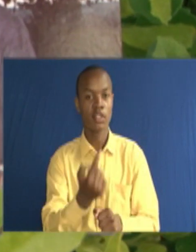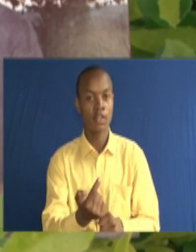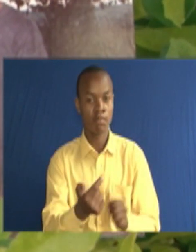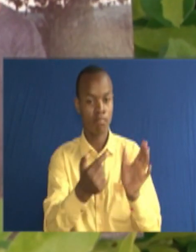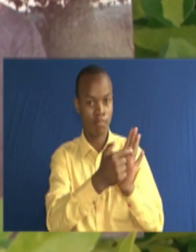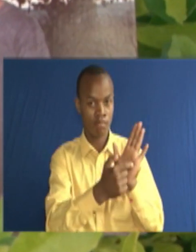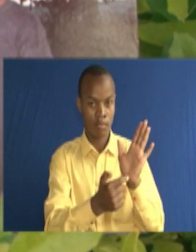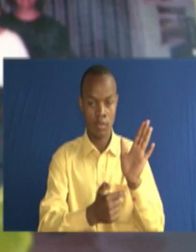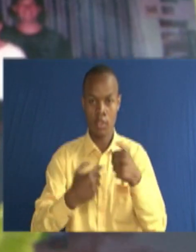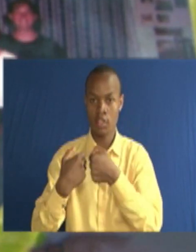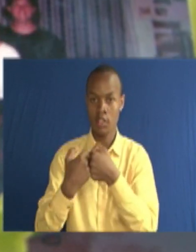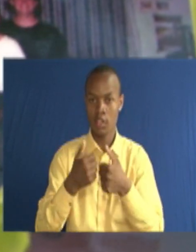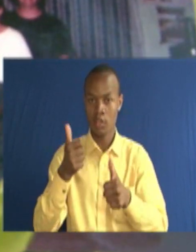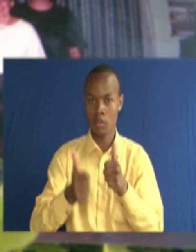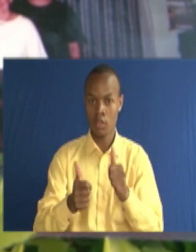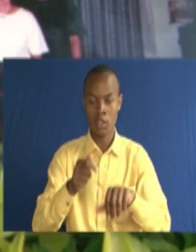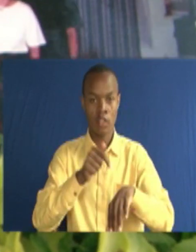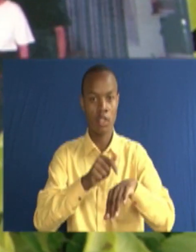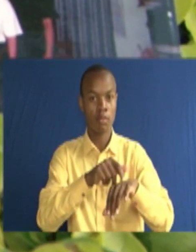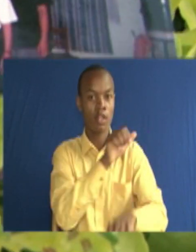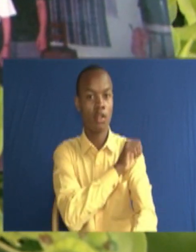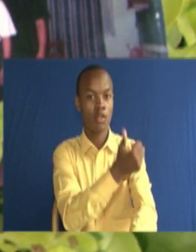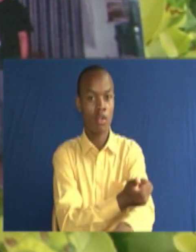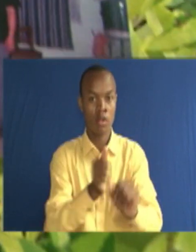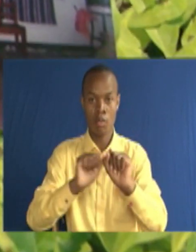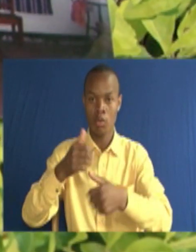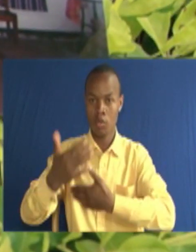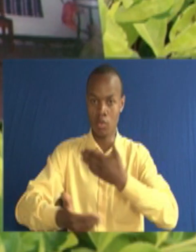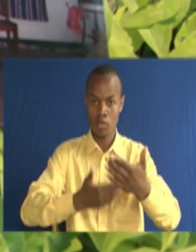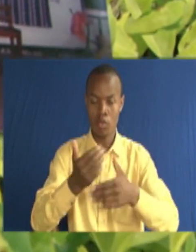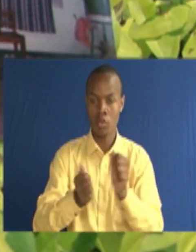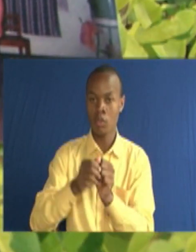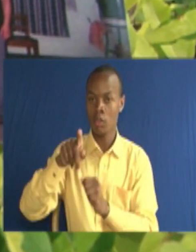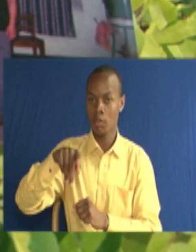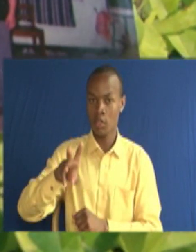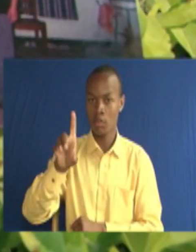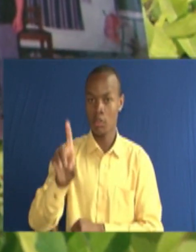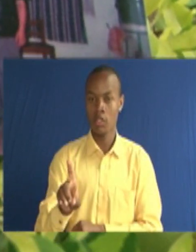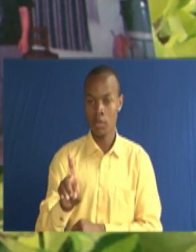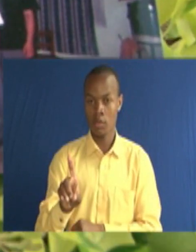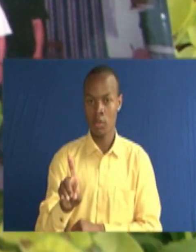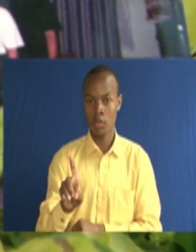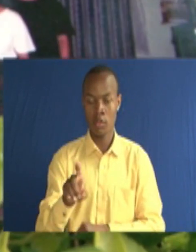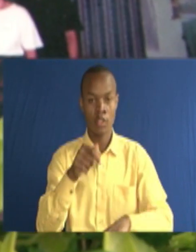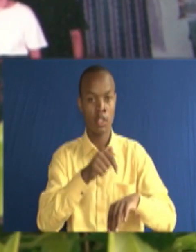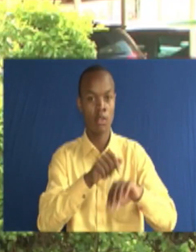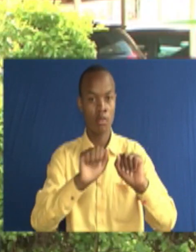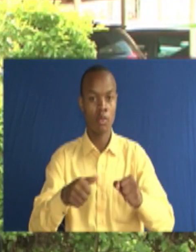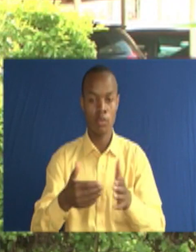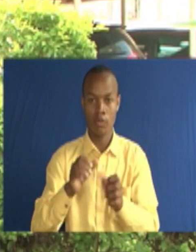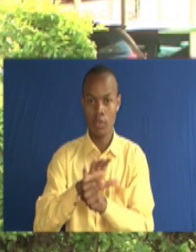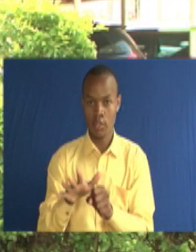also challenged the relevant authorities to deliberately interact with the persons with disability communities in curbing the virus.